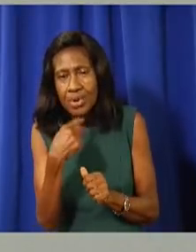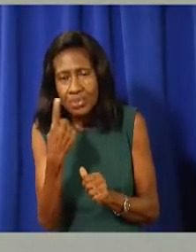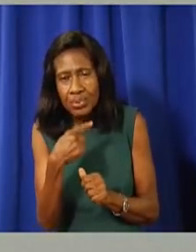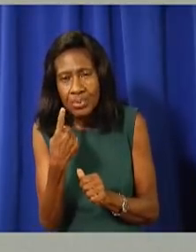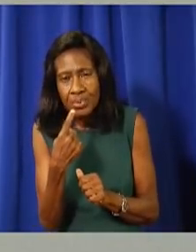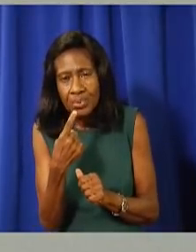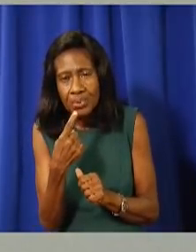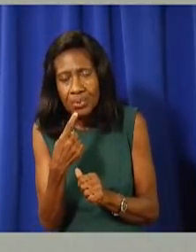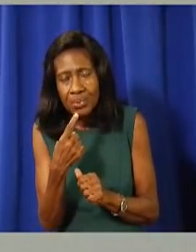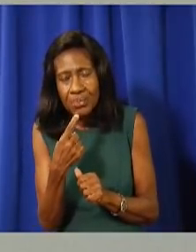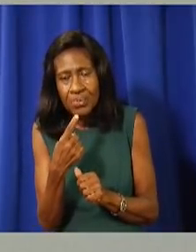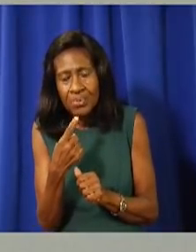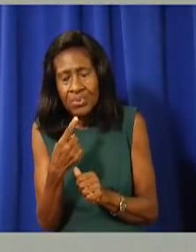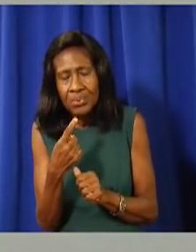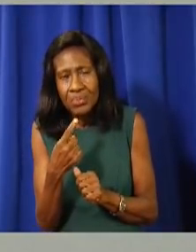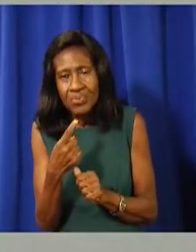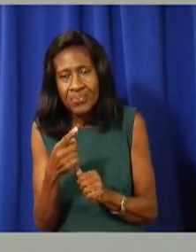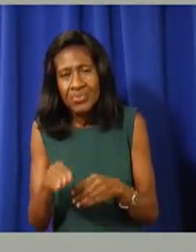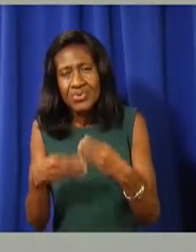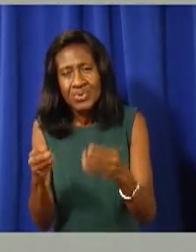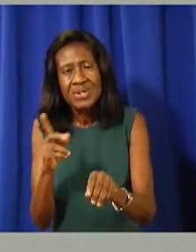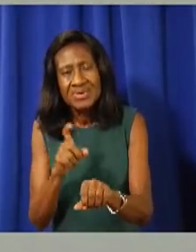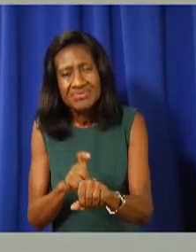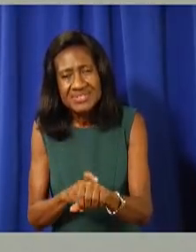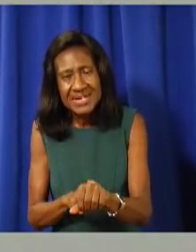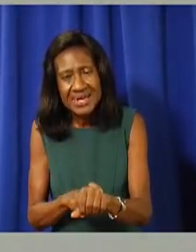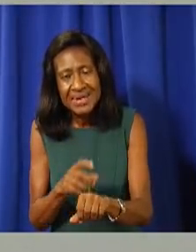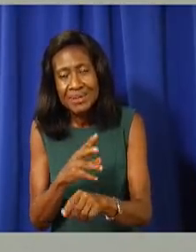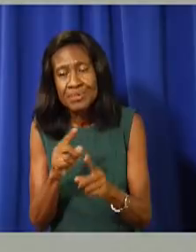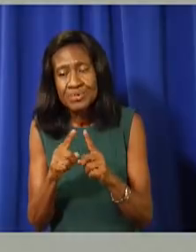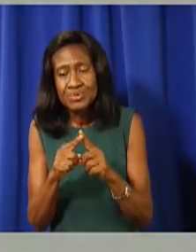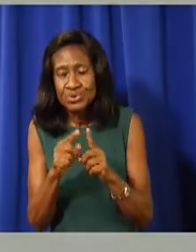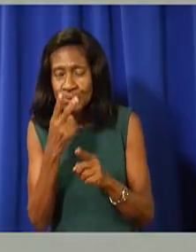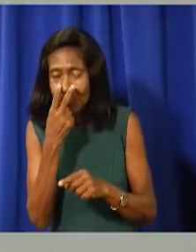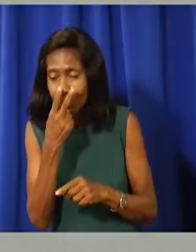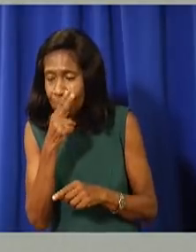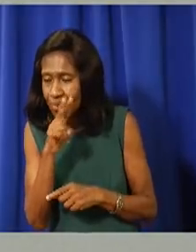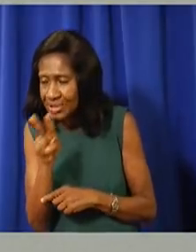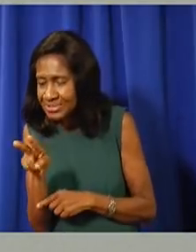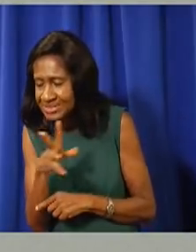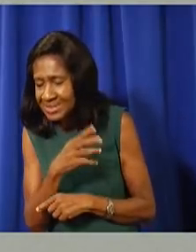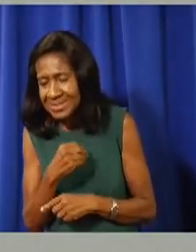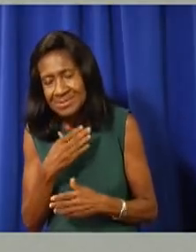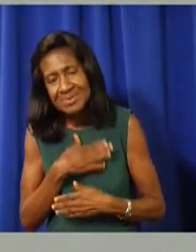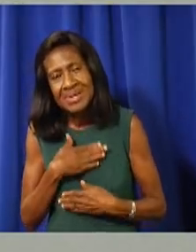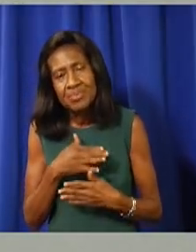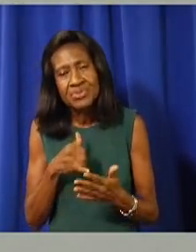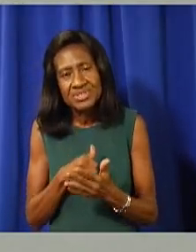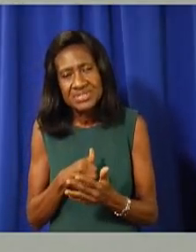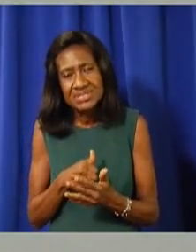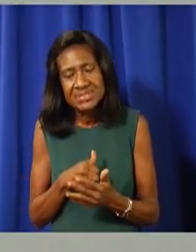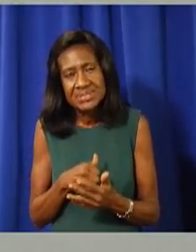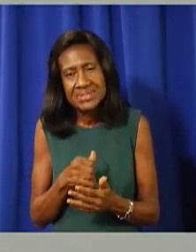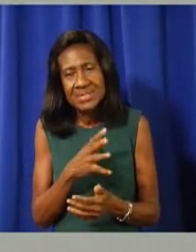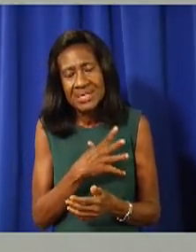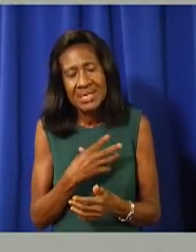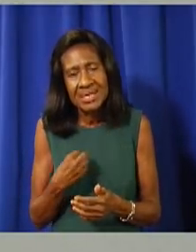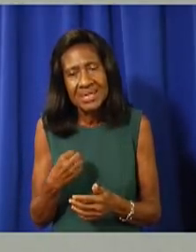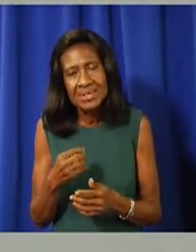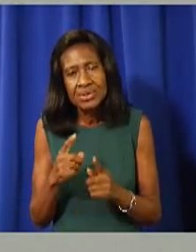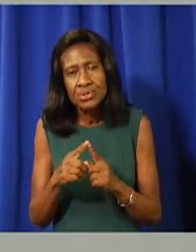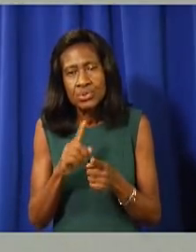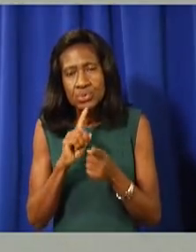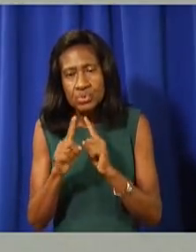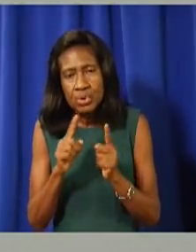um, invested their time in, in listening and watching. Um, we really appreciate it, appreciate the opportunity to, to speak, um,